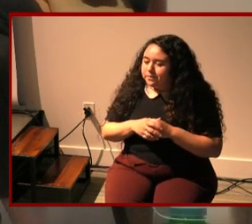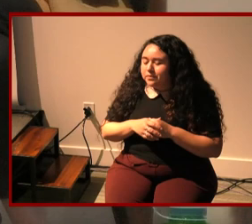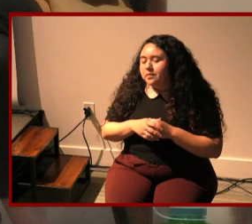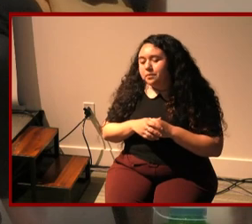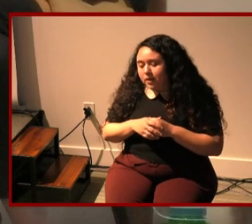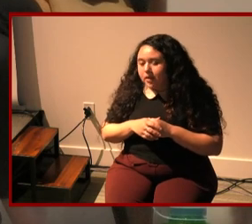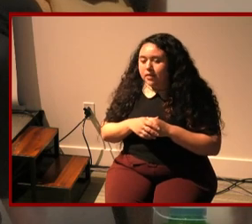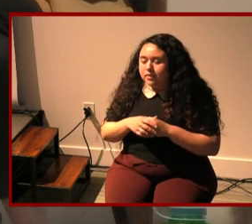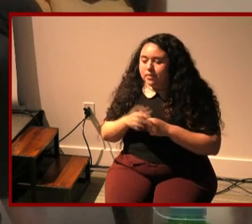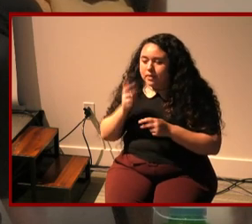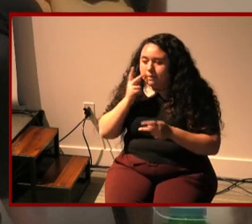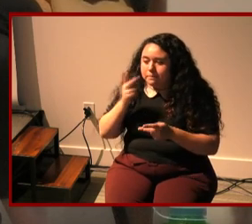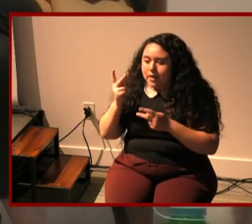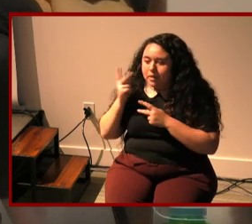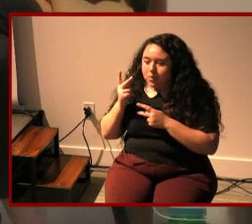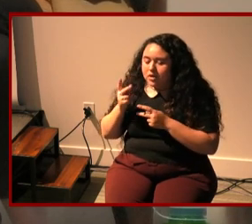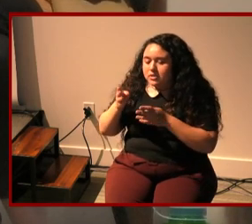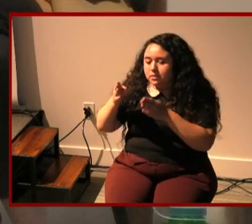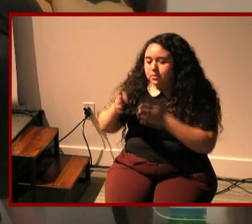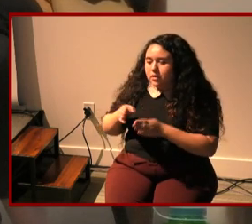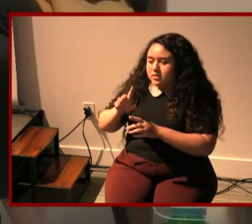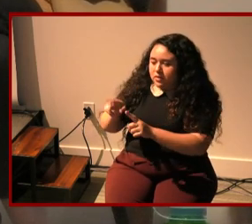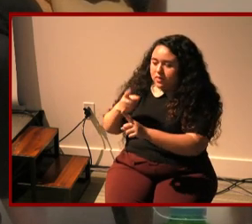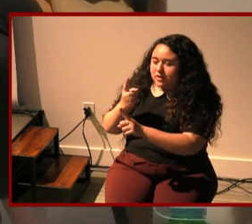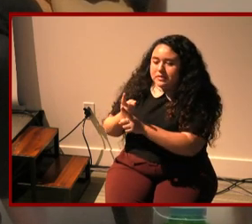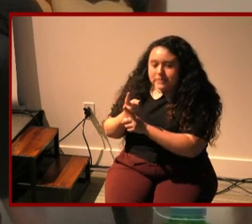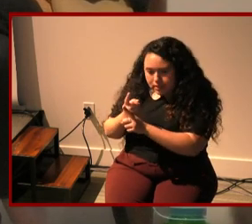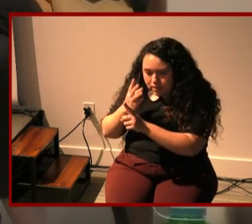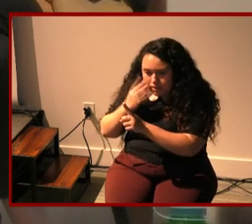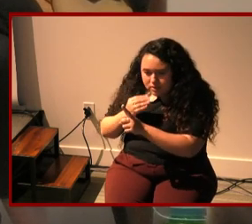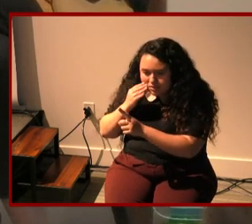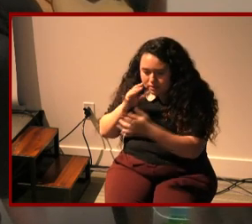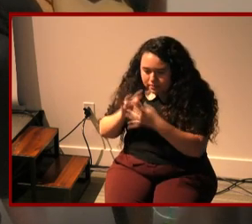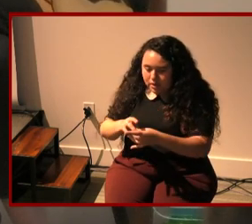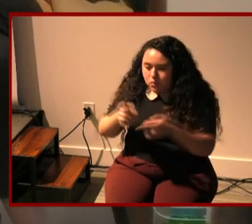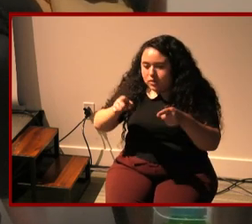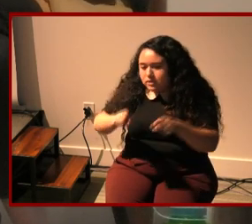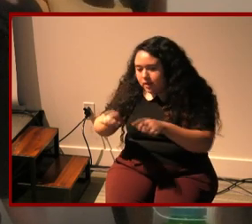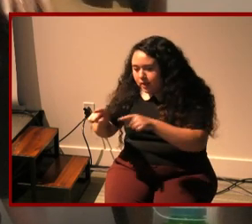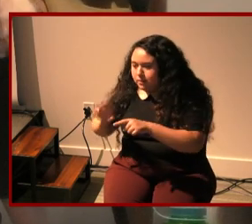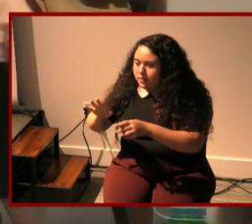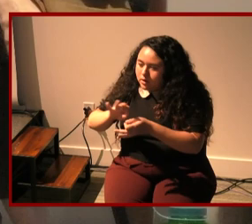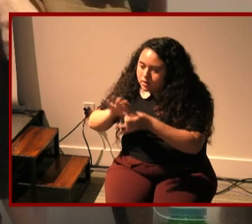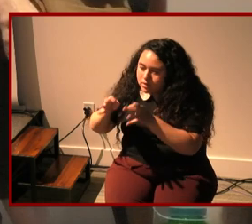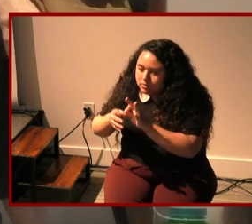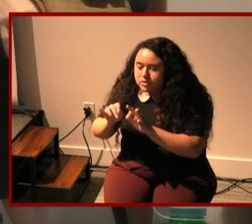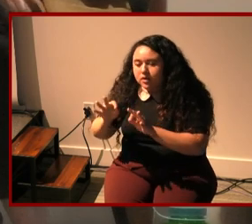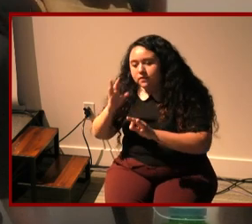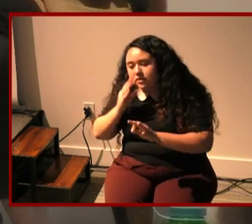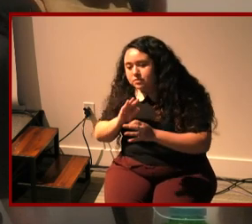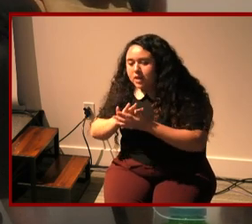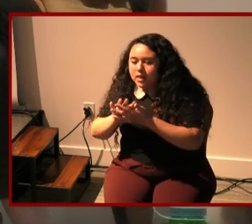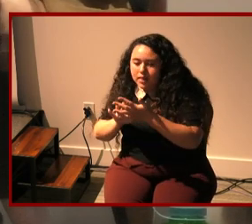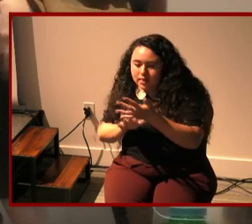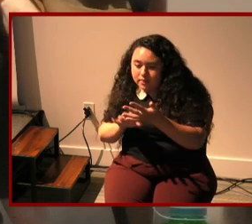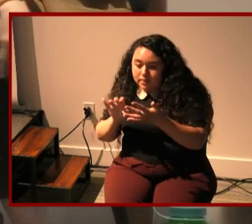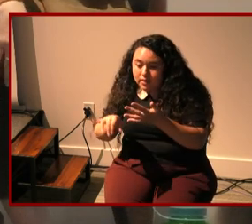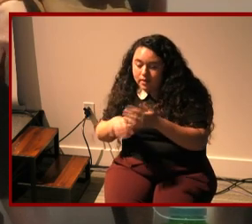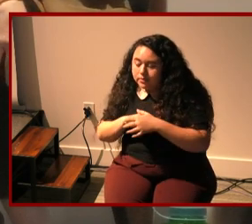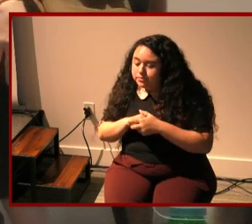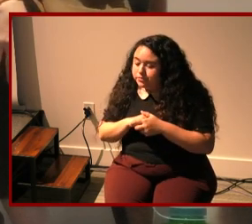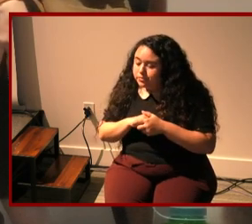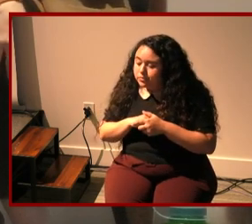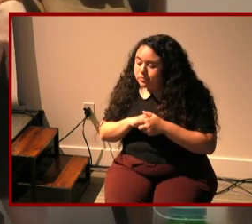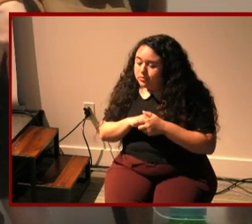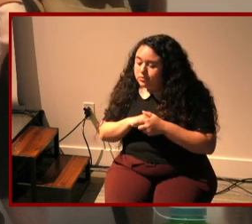idea that it's like a person singular sort of experience of this thing and it's you know their interpretation um but i i